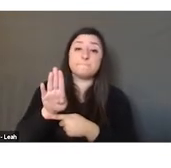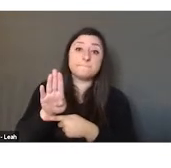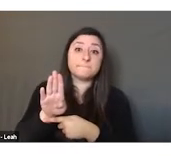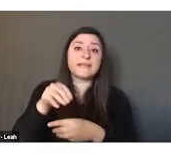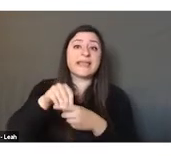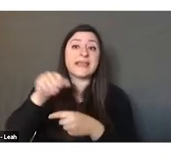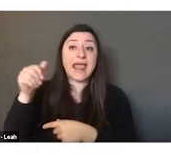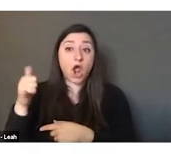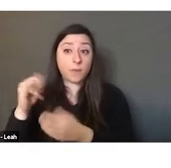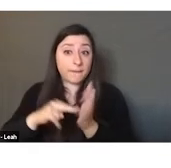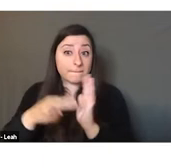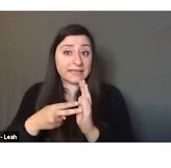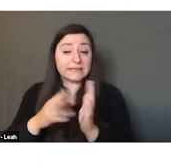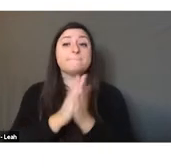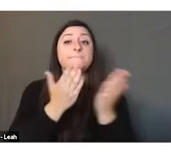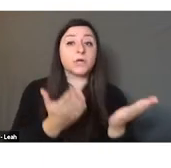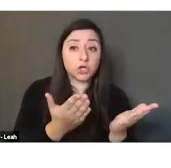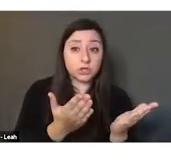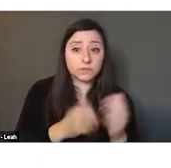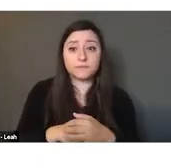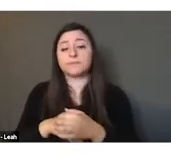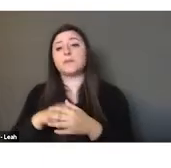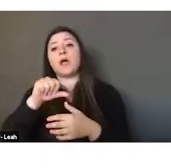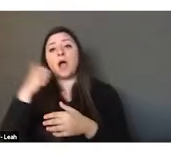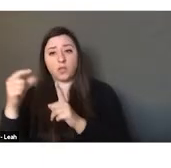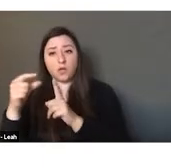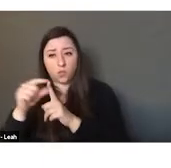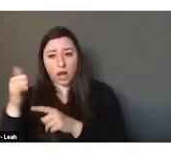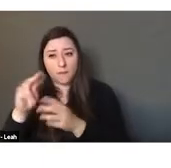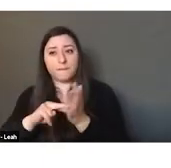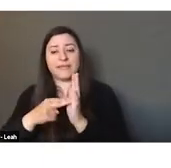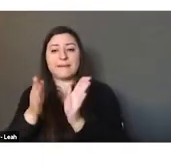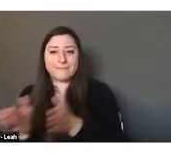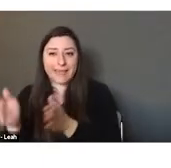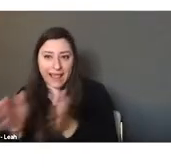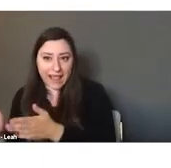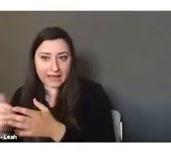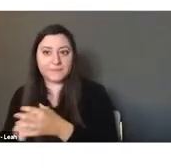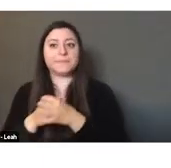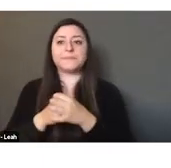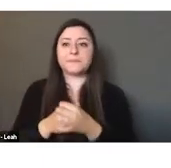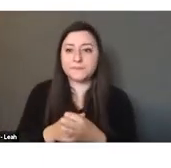Arabic means book, al-Nabat, a plant, by Abu Hanifa Dinawari,